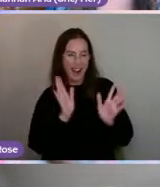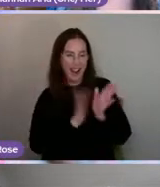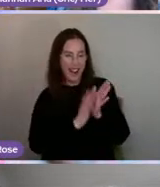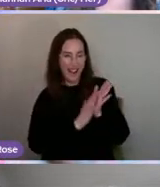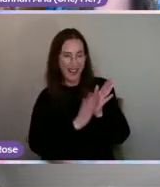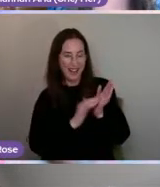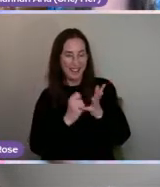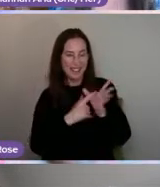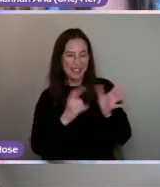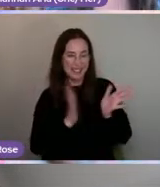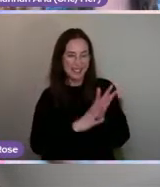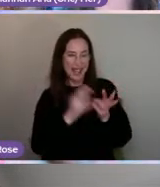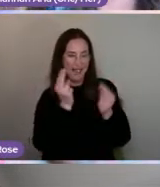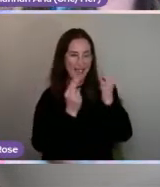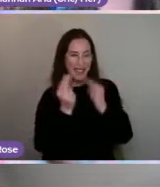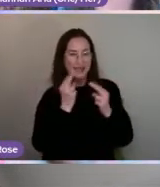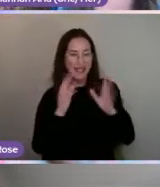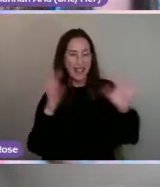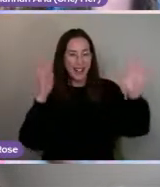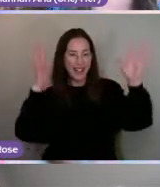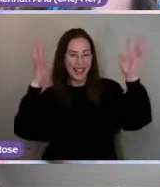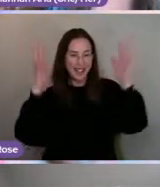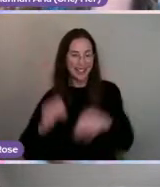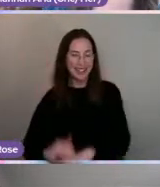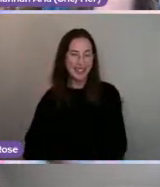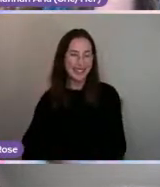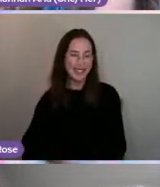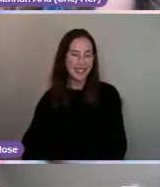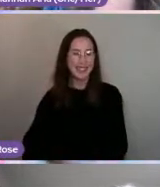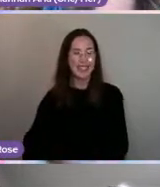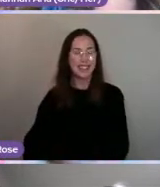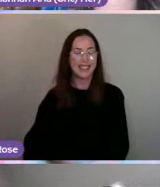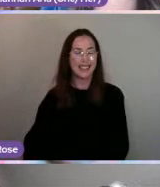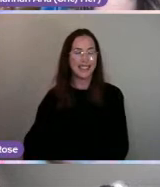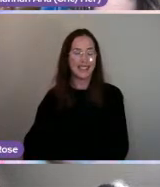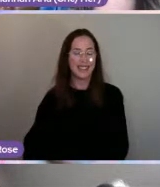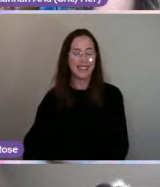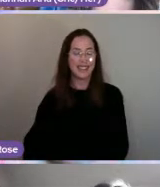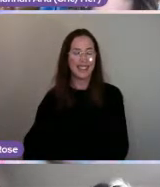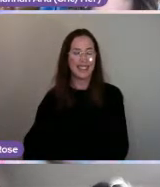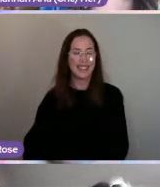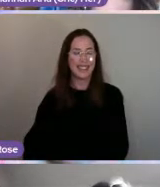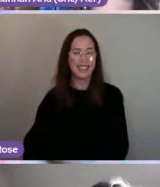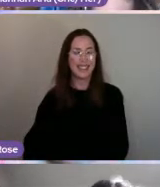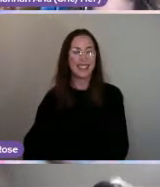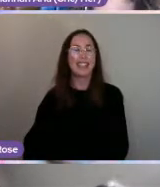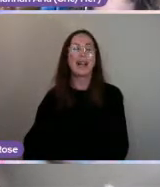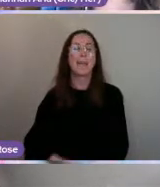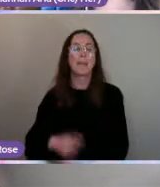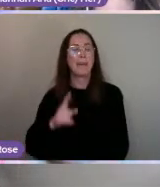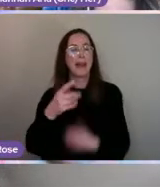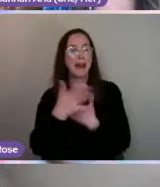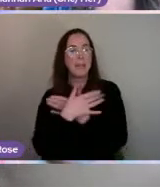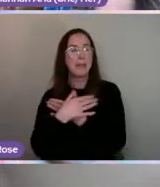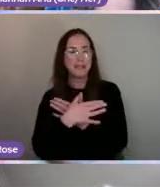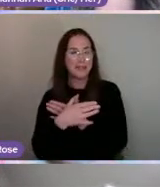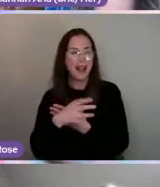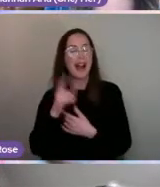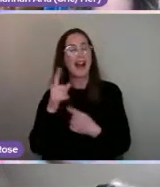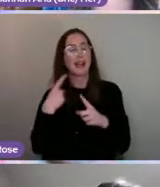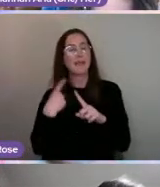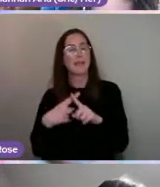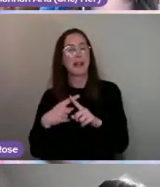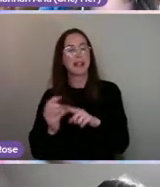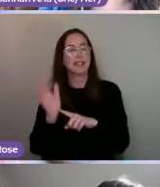and you've got face paint. Yay. I had a go with a butterfly and a dolphin. Are we able to get a